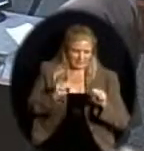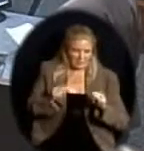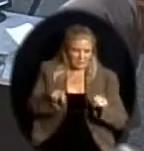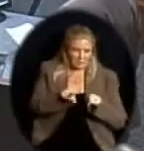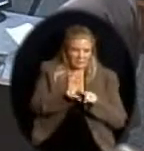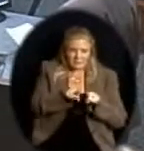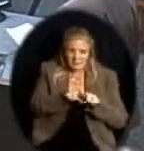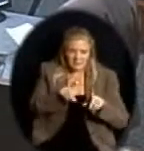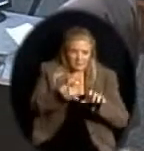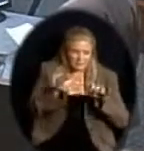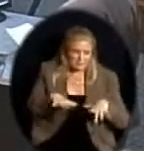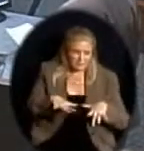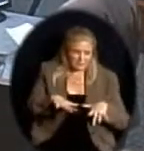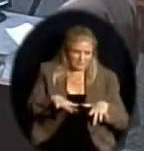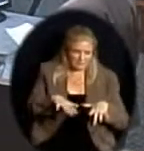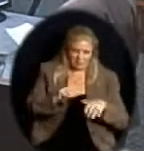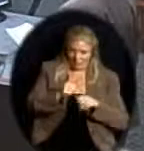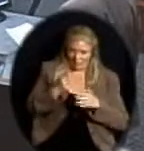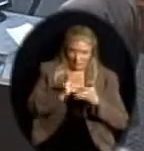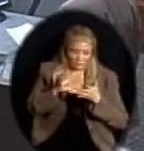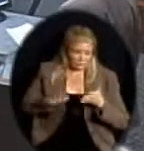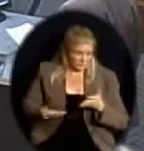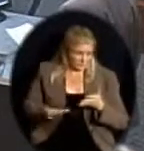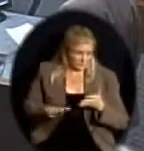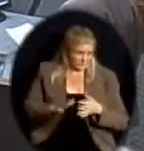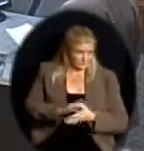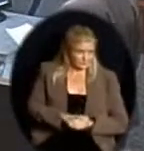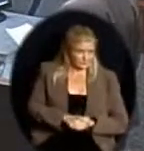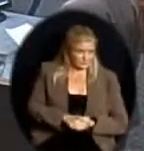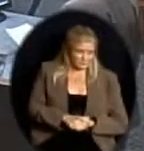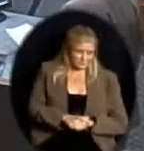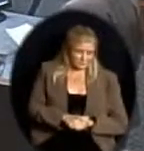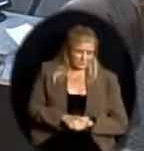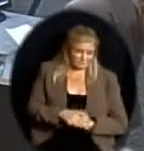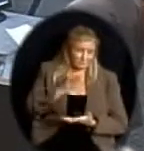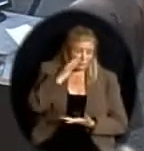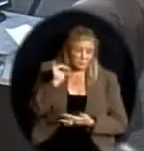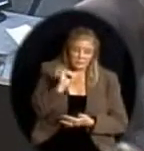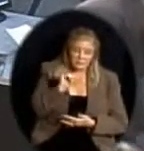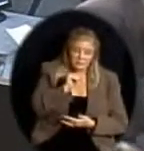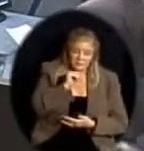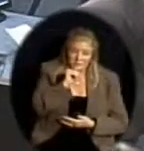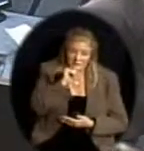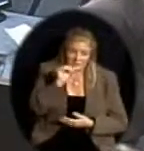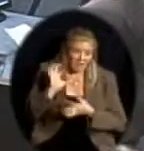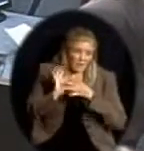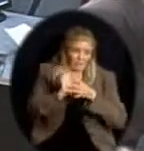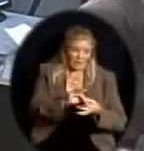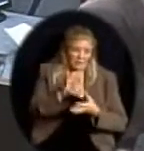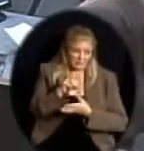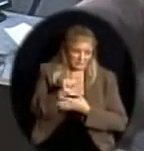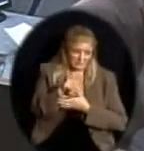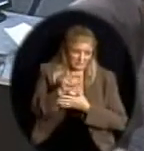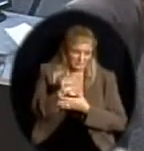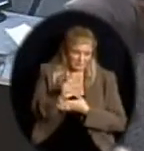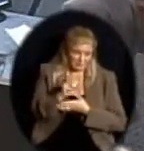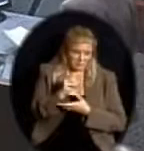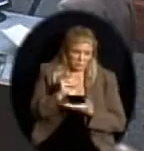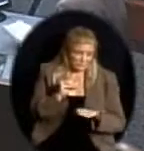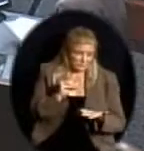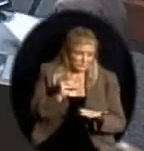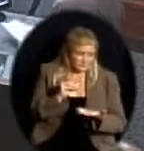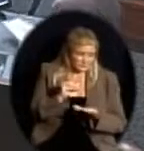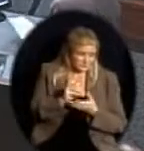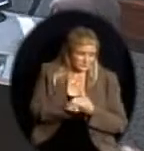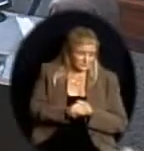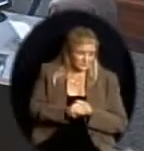to drive instruction, this is not valid data. So it really does not drive the kind of instruction that we want to use with that student or